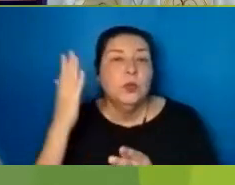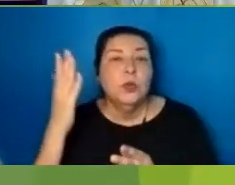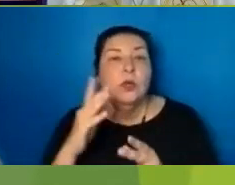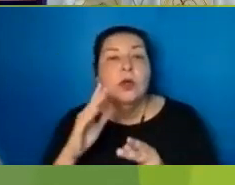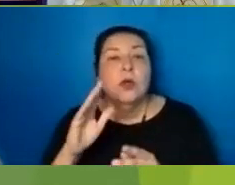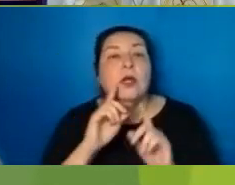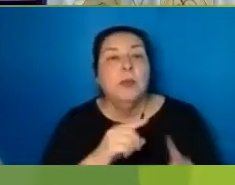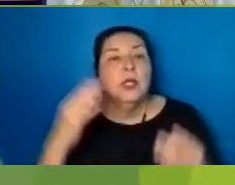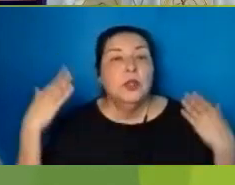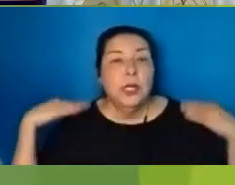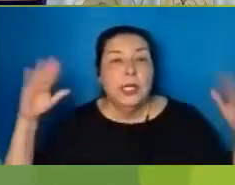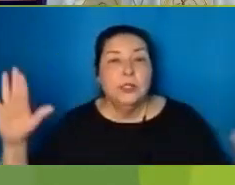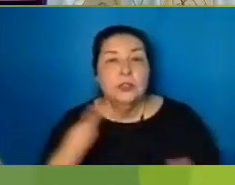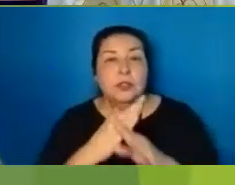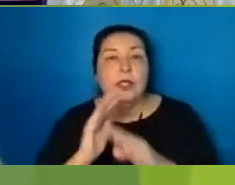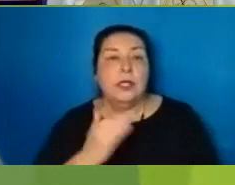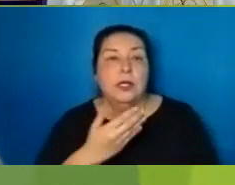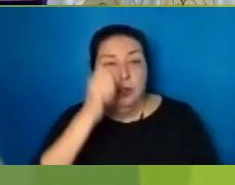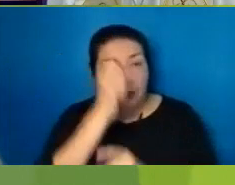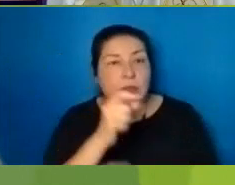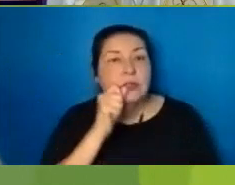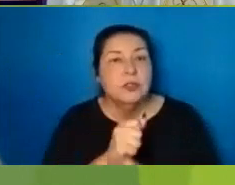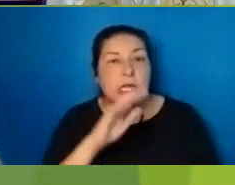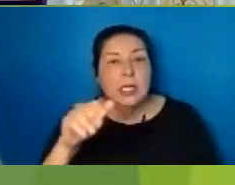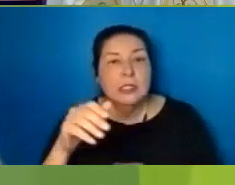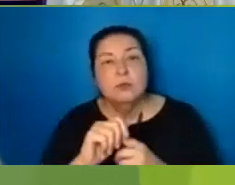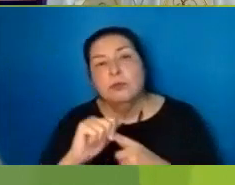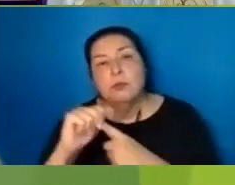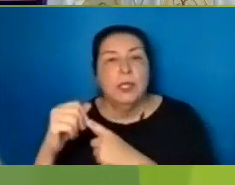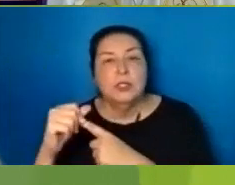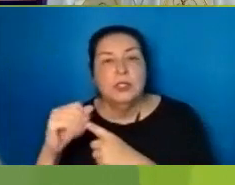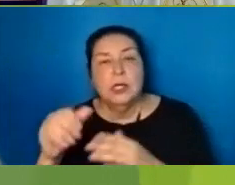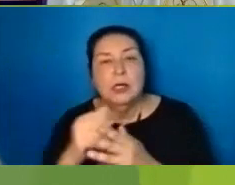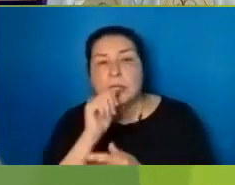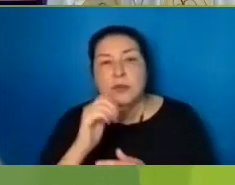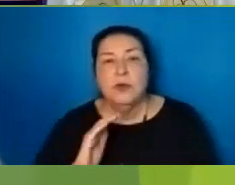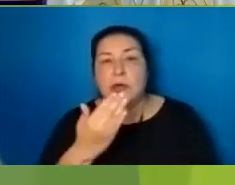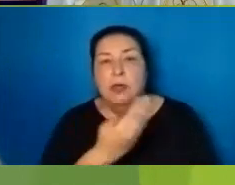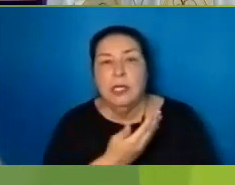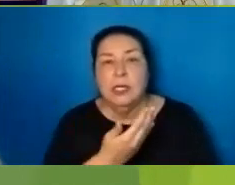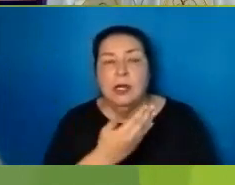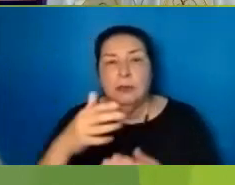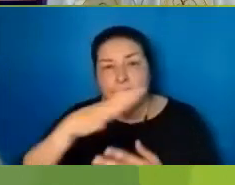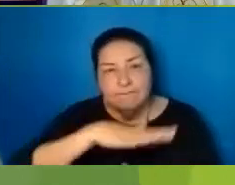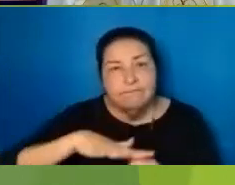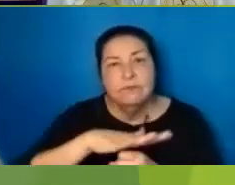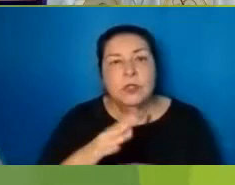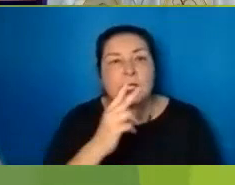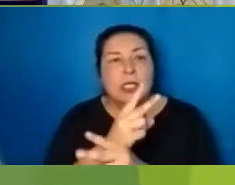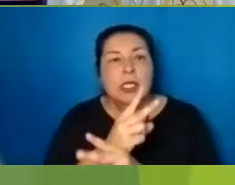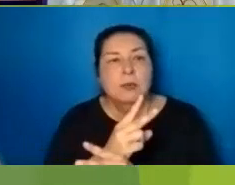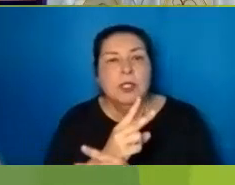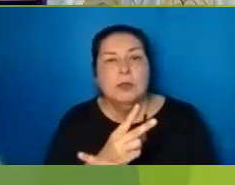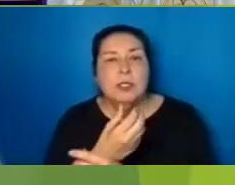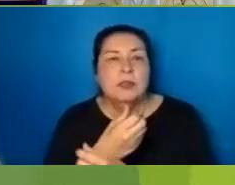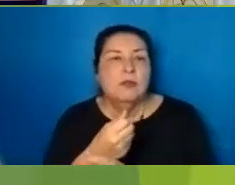Name In Our Hearts And All Those Who Suffer In Our Midst Keep Them From Every Evil That Can Befall Body Mind And